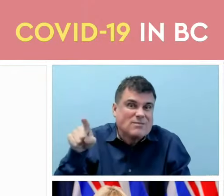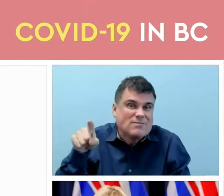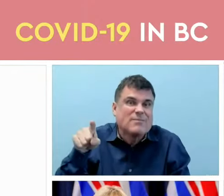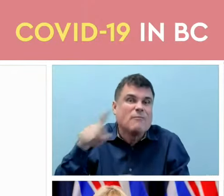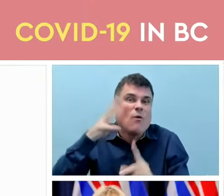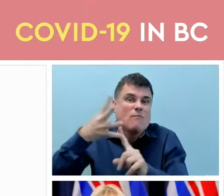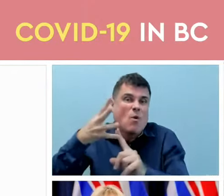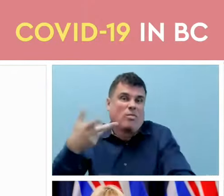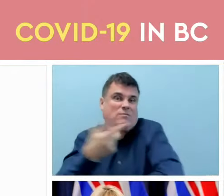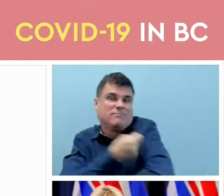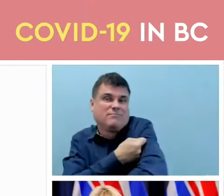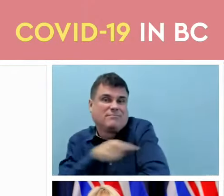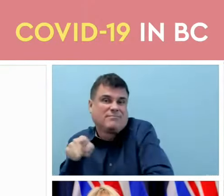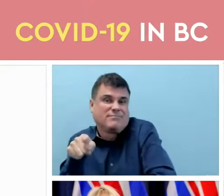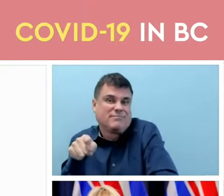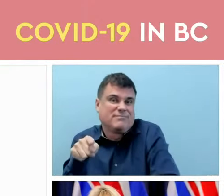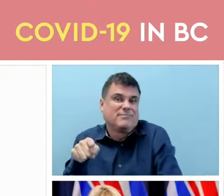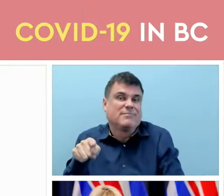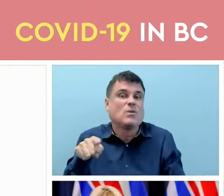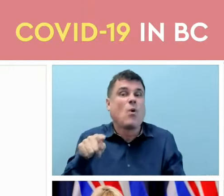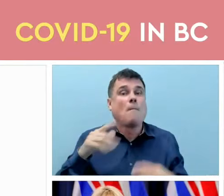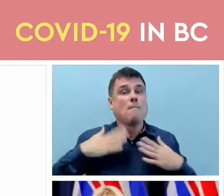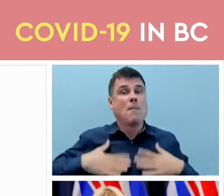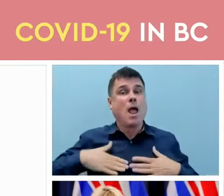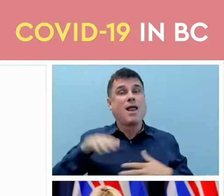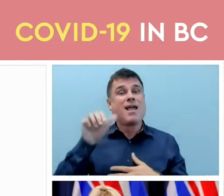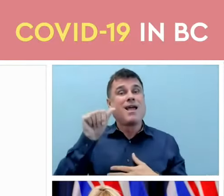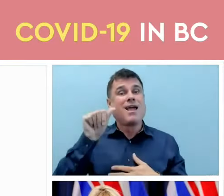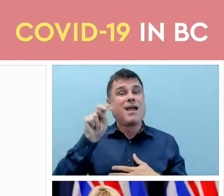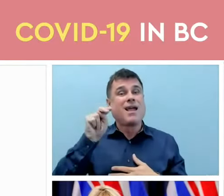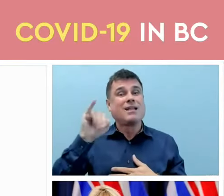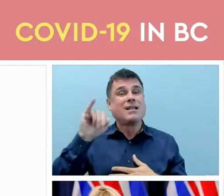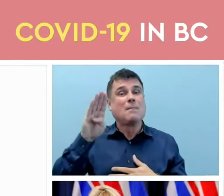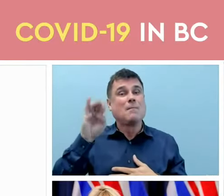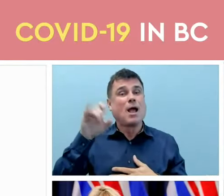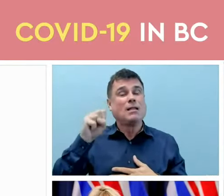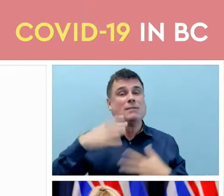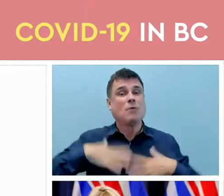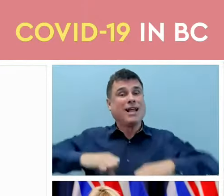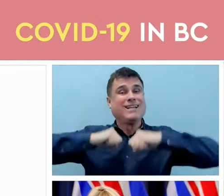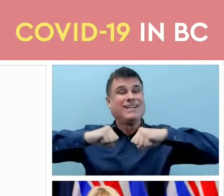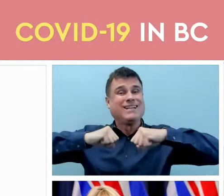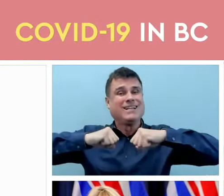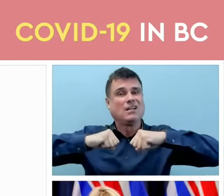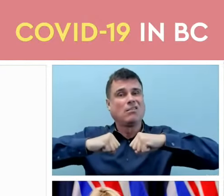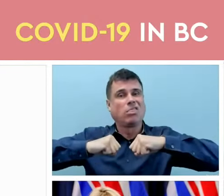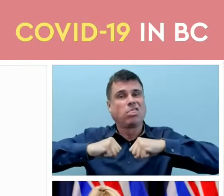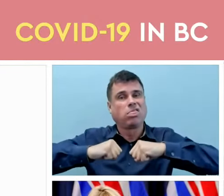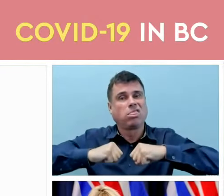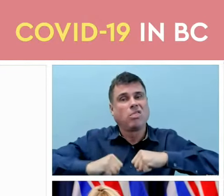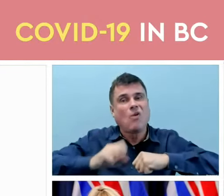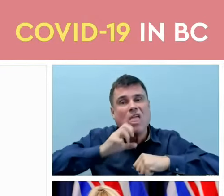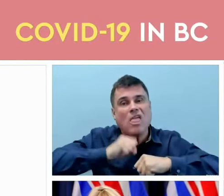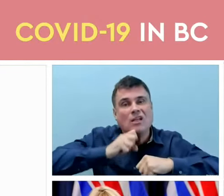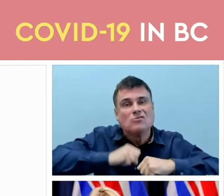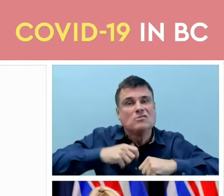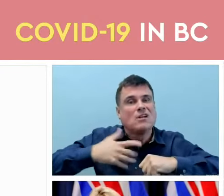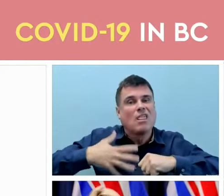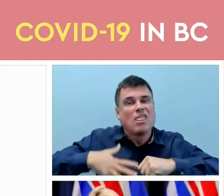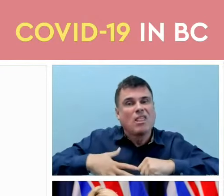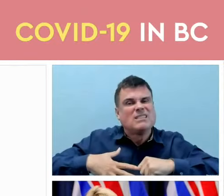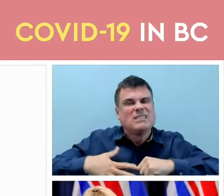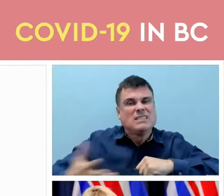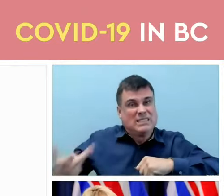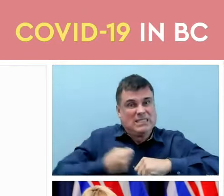and the less strong our cell mediated, those memory cell responses will be. So an extra booster dose